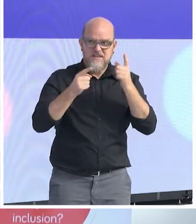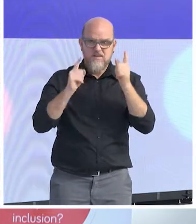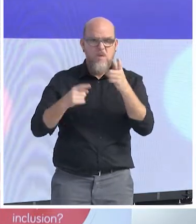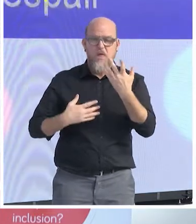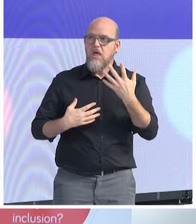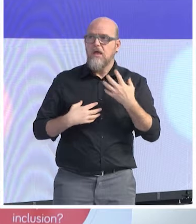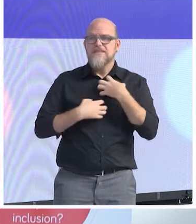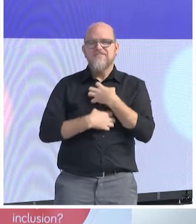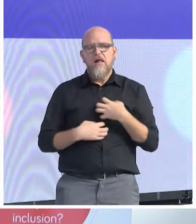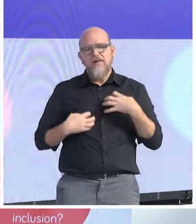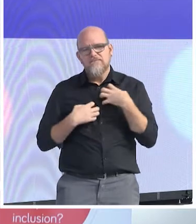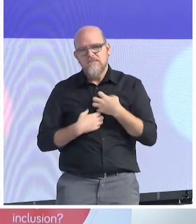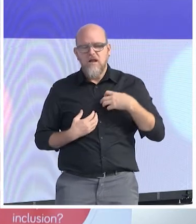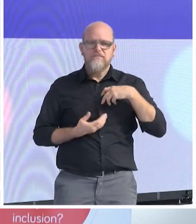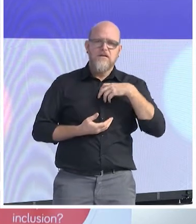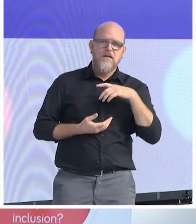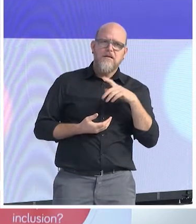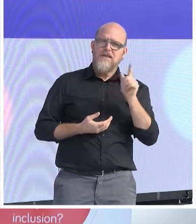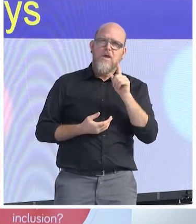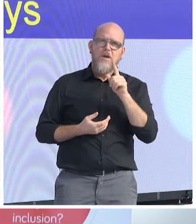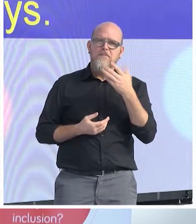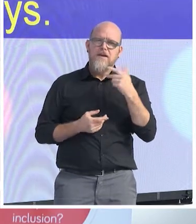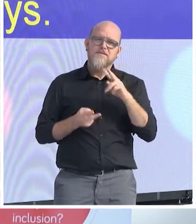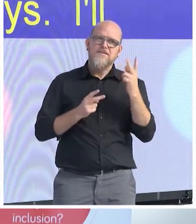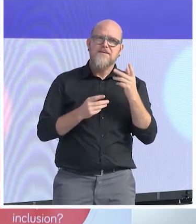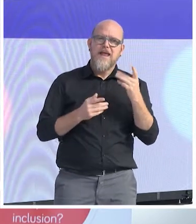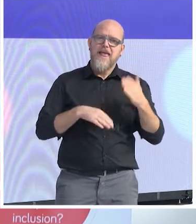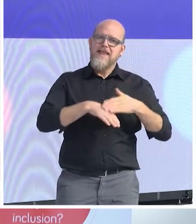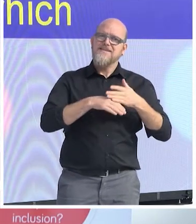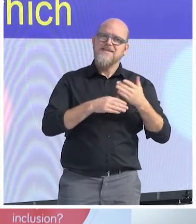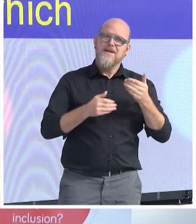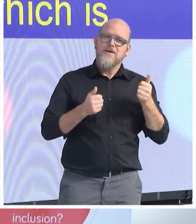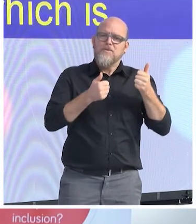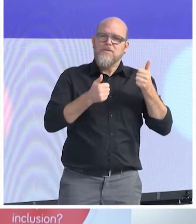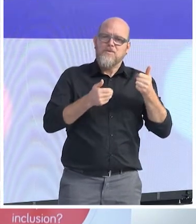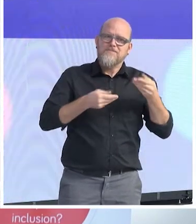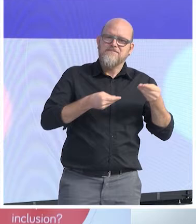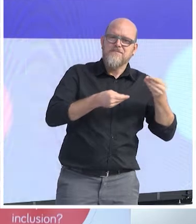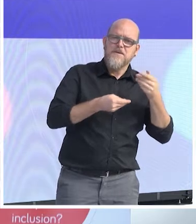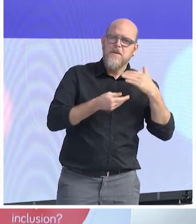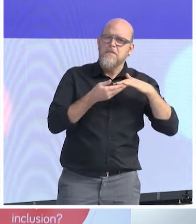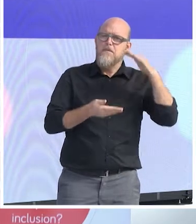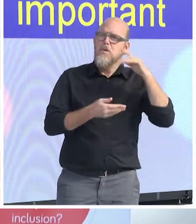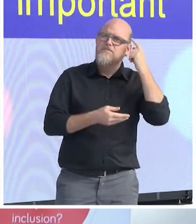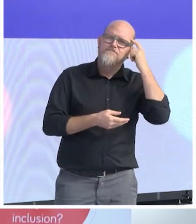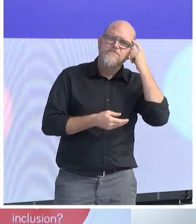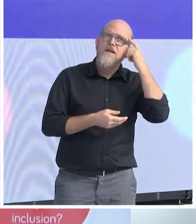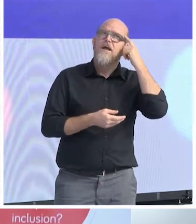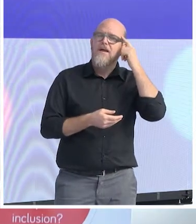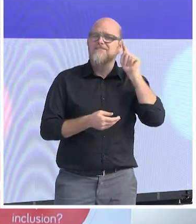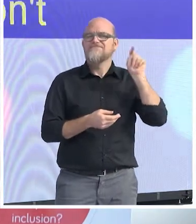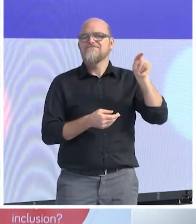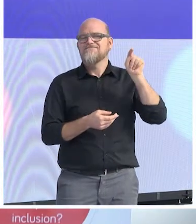But I'll start with something which is quite obvious, but in my view it's important to be underlined. And this is, I don't know about the environment,